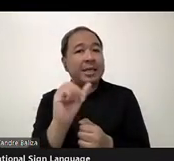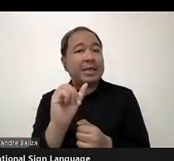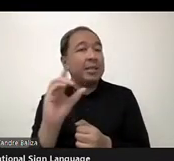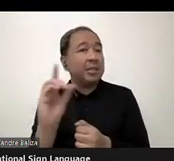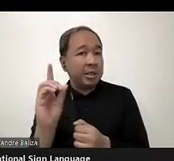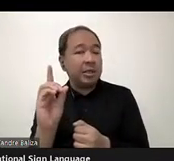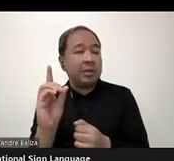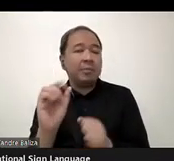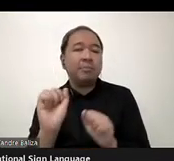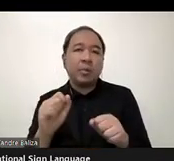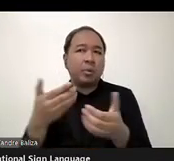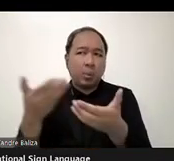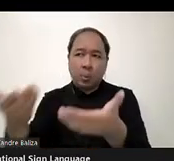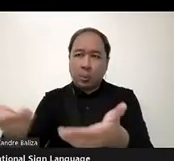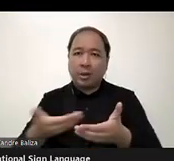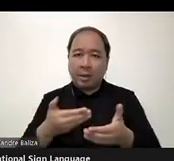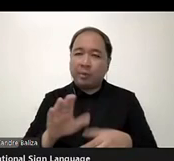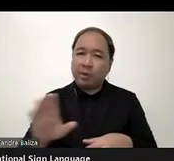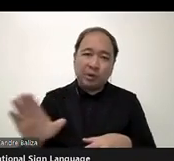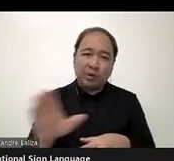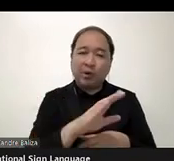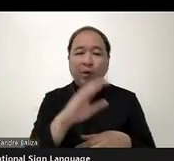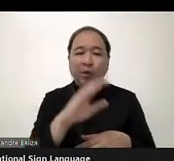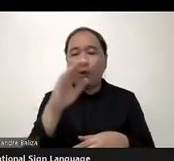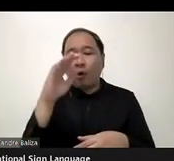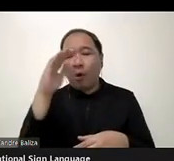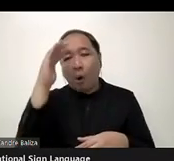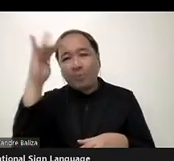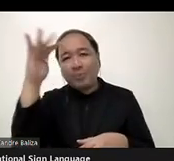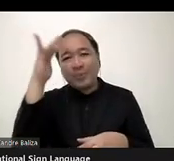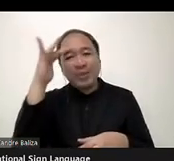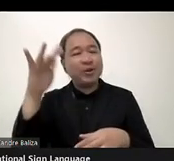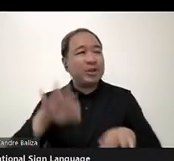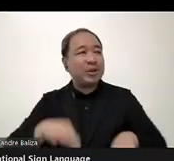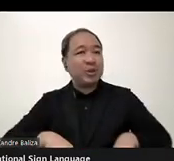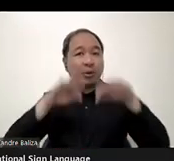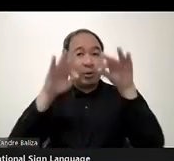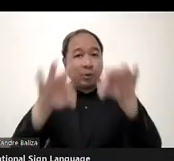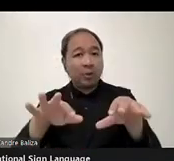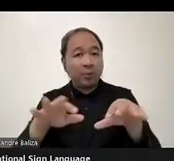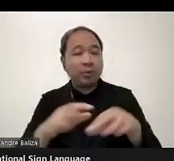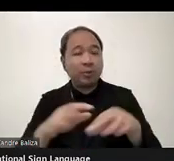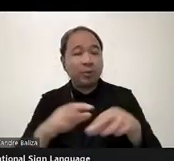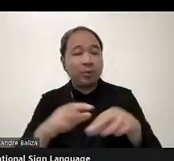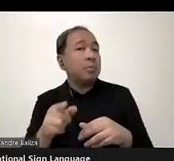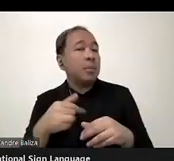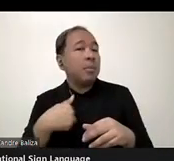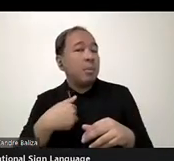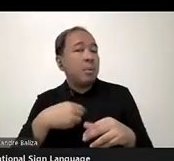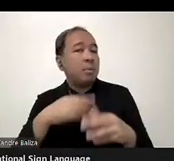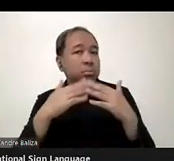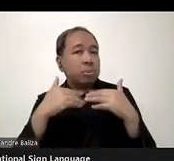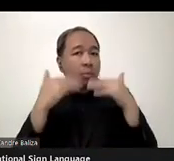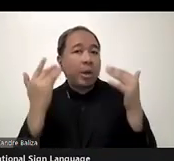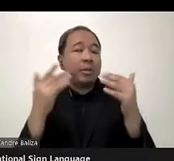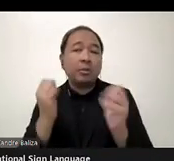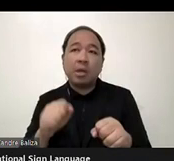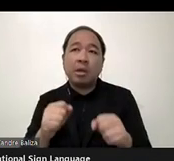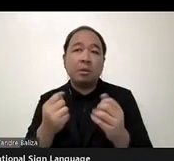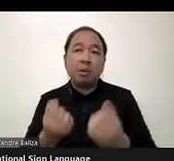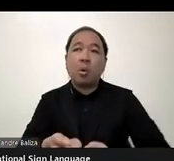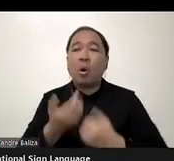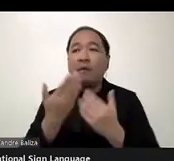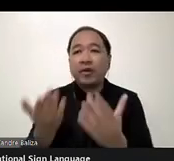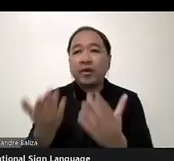welcome your, your inputs, and we would also, uh, would be gladly offer our, our, uh, expertise